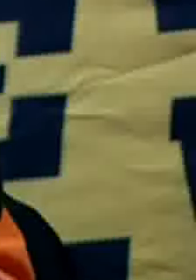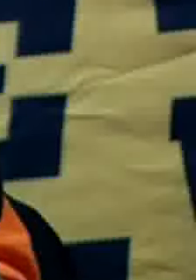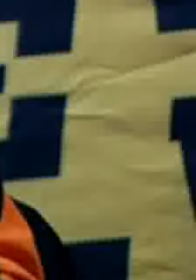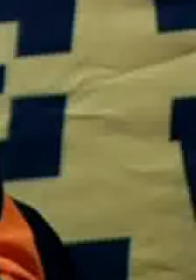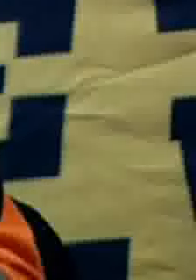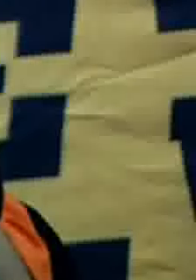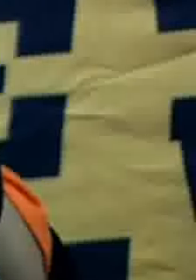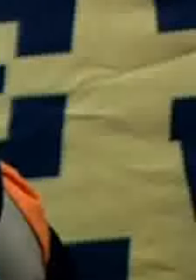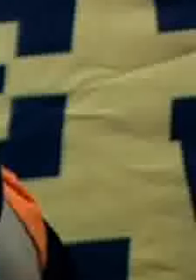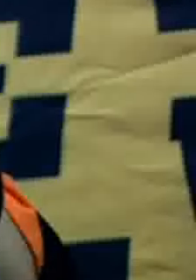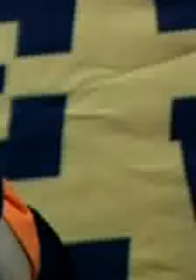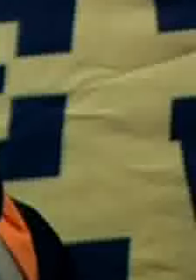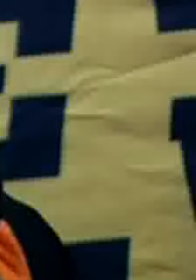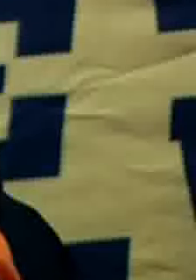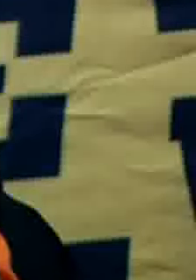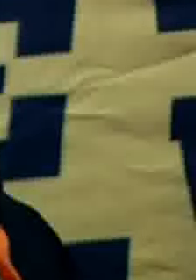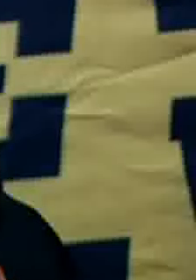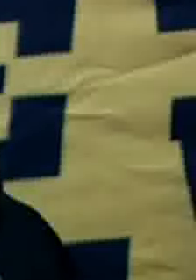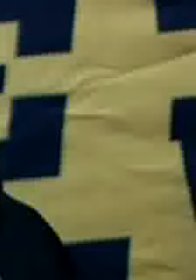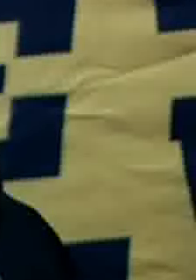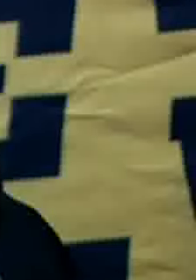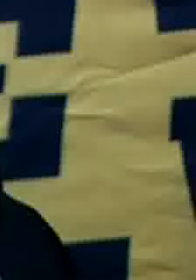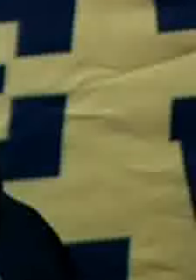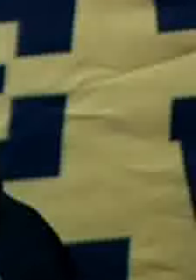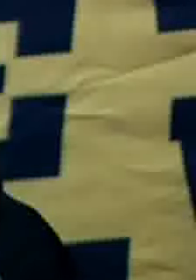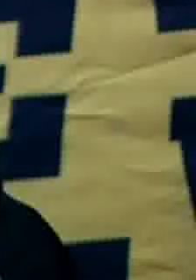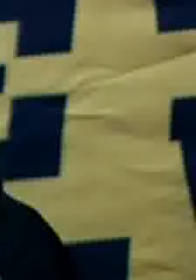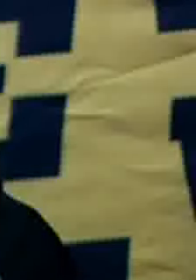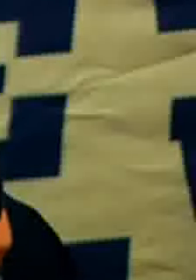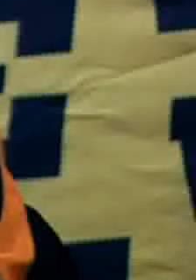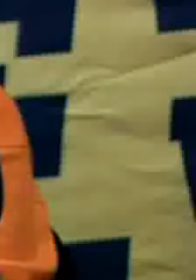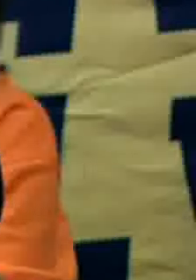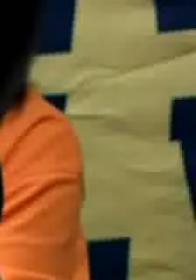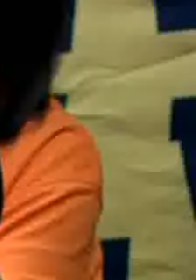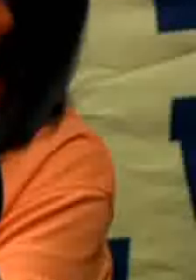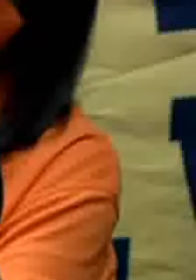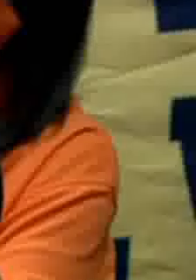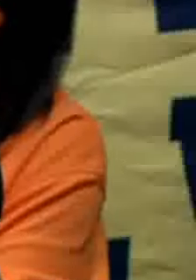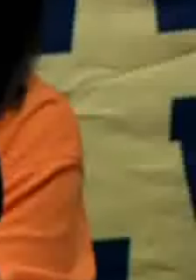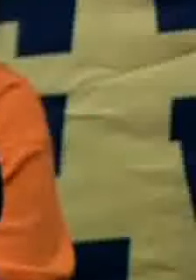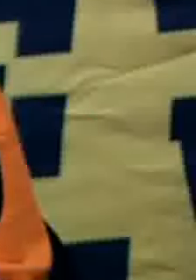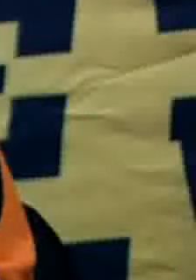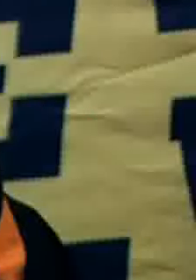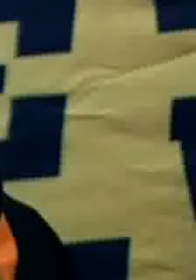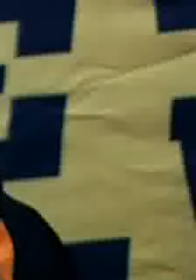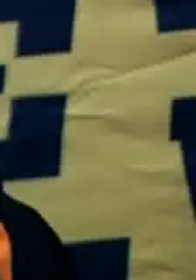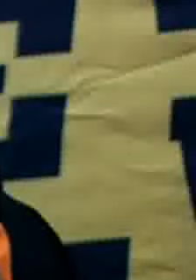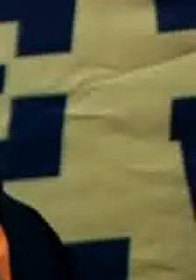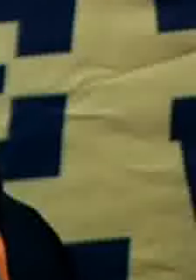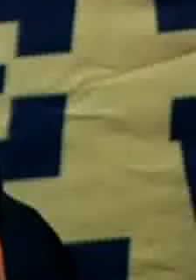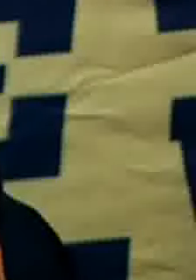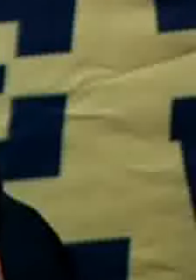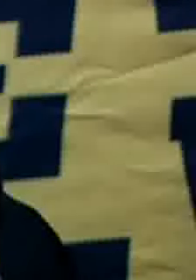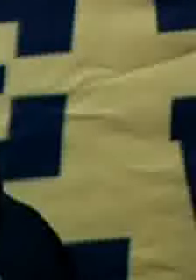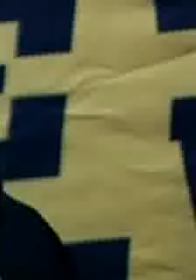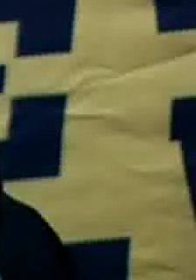question that people always ask me that i must deal with and that is that